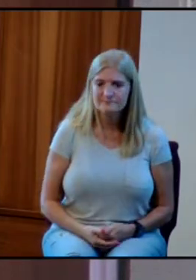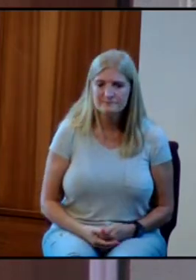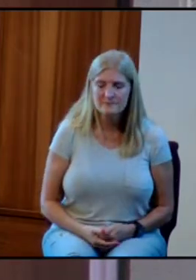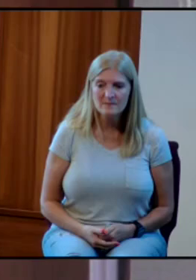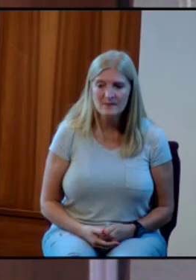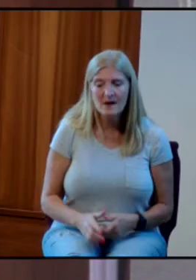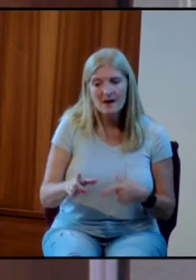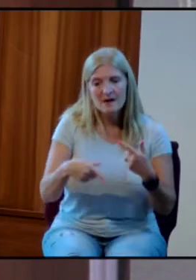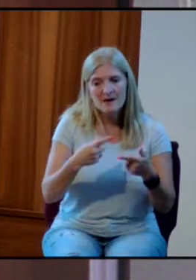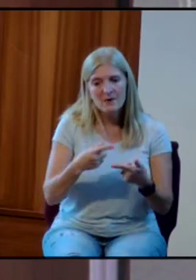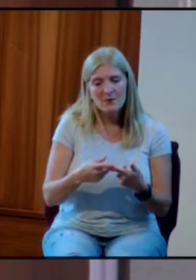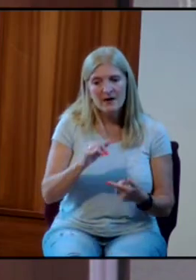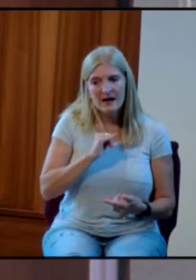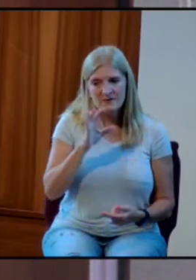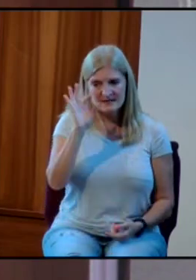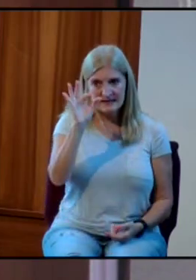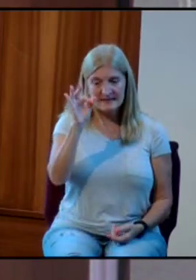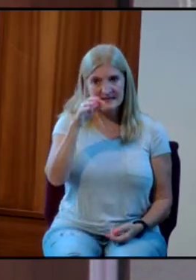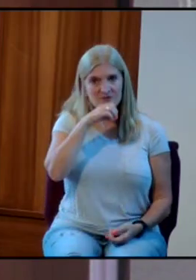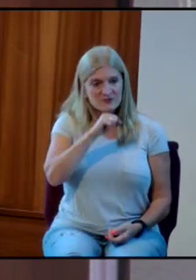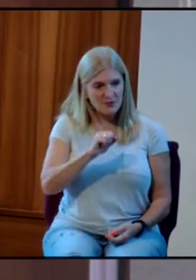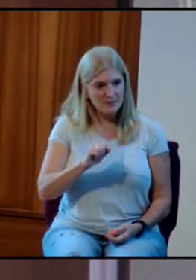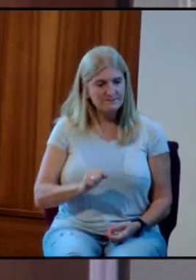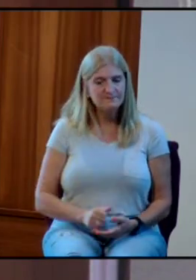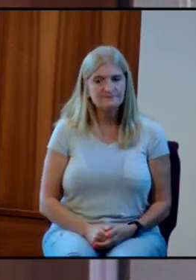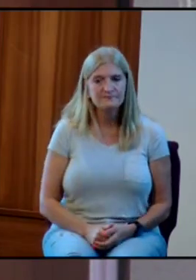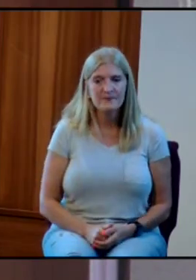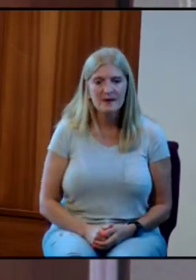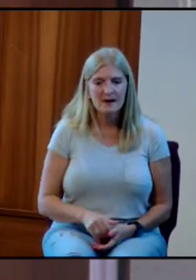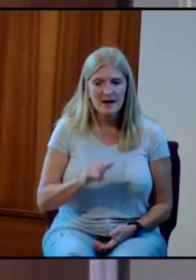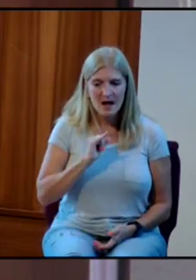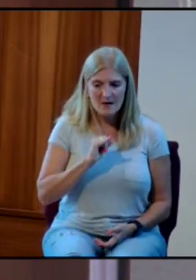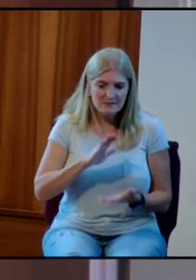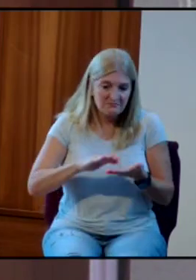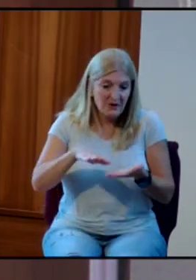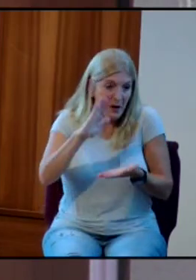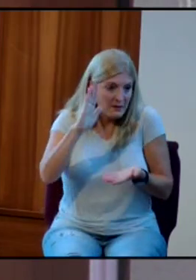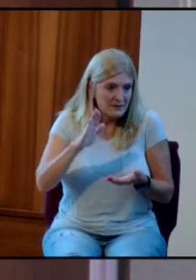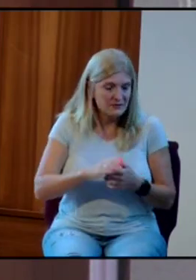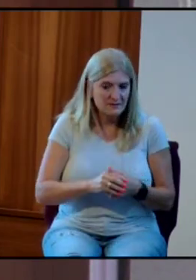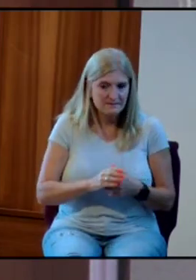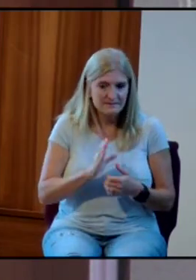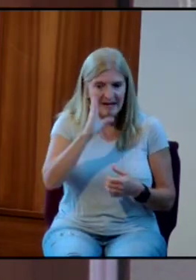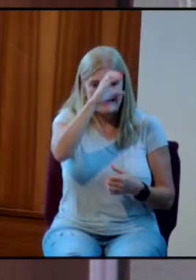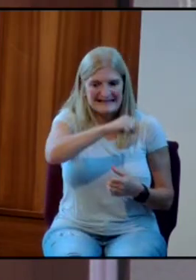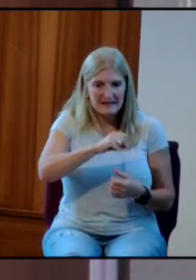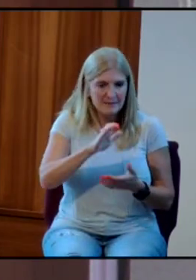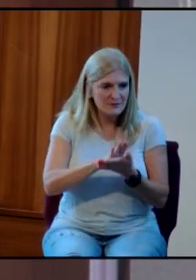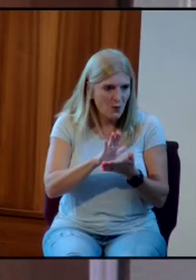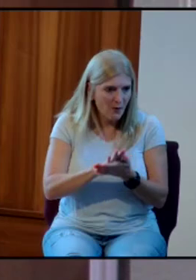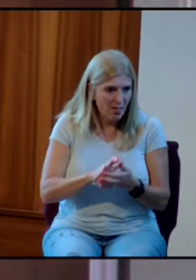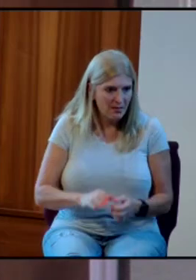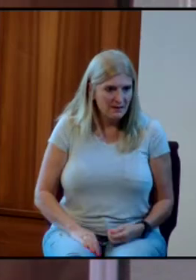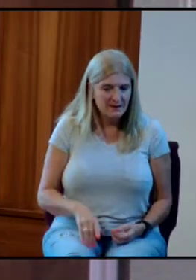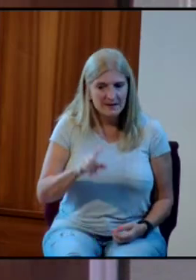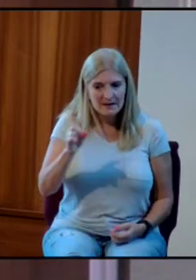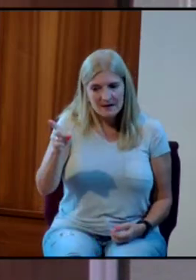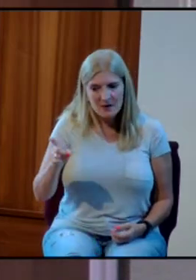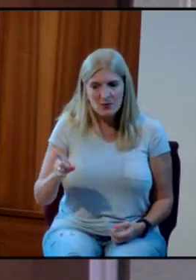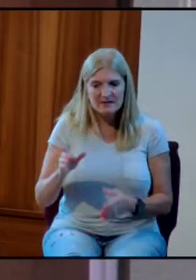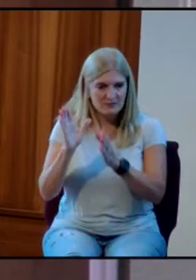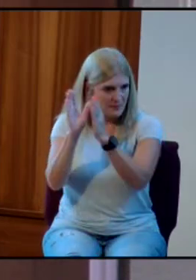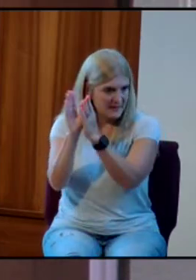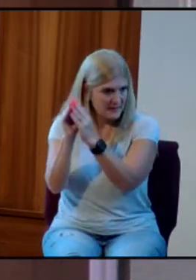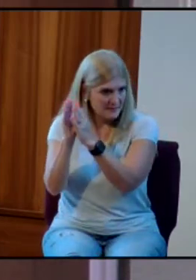When I was 19, I was in college and I skipped school and went to a conference.